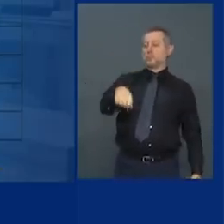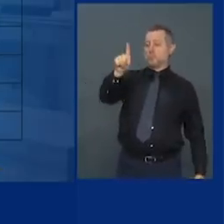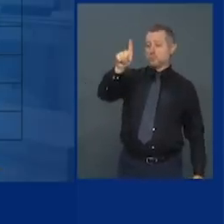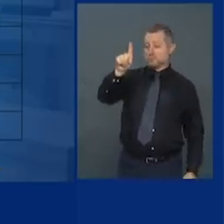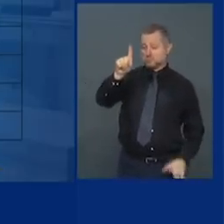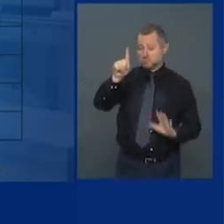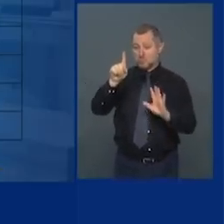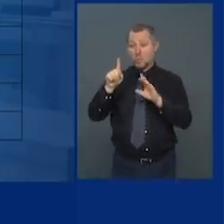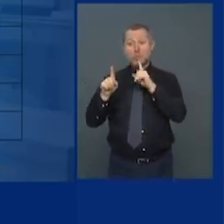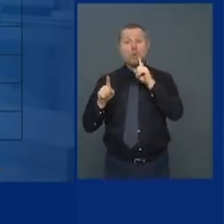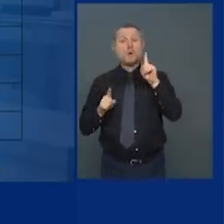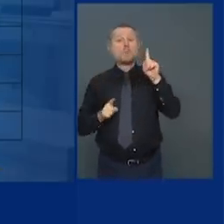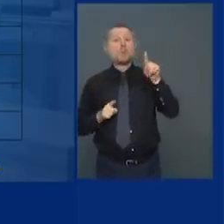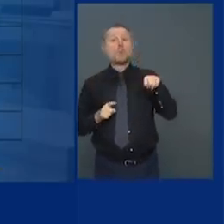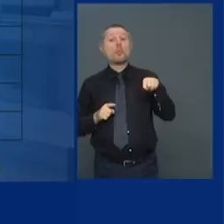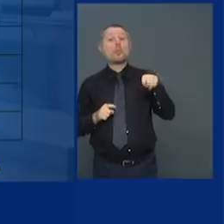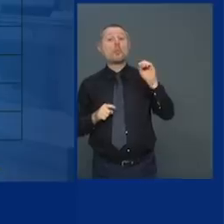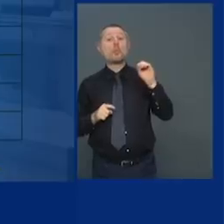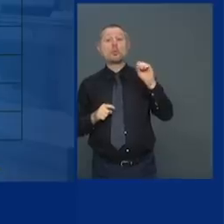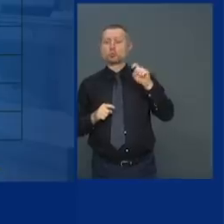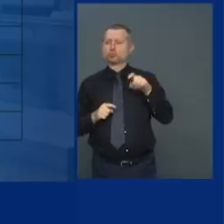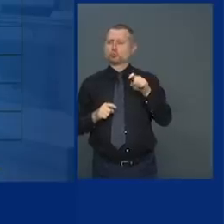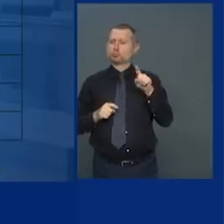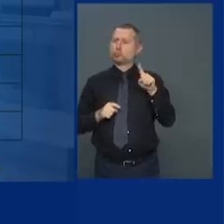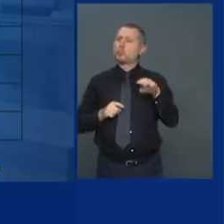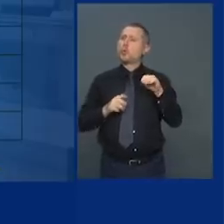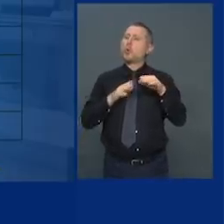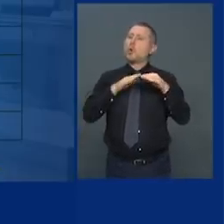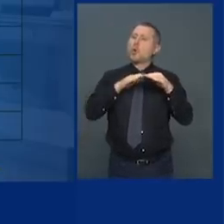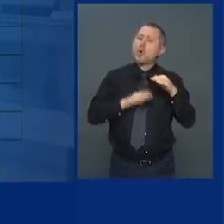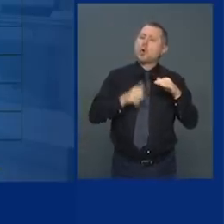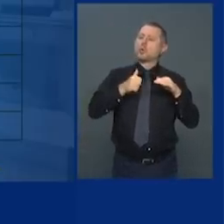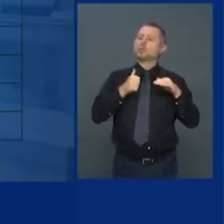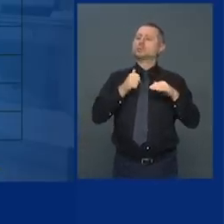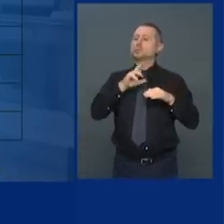basically the lowest infection rate in the nation, right?